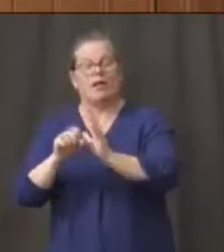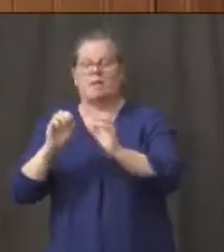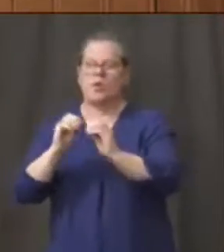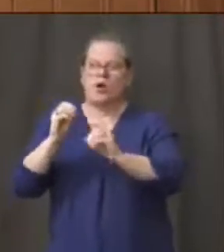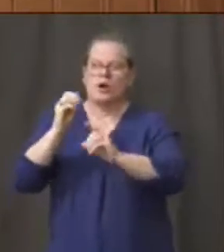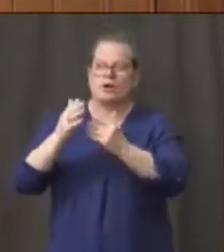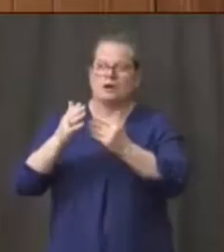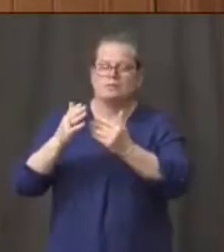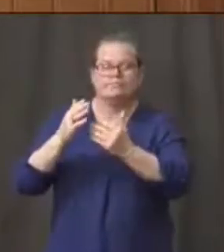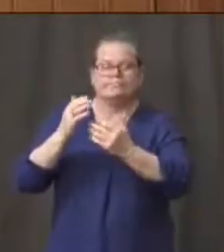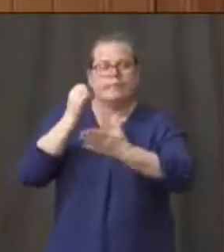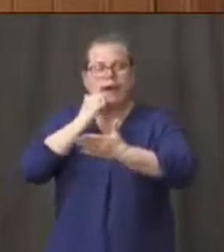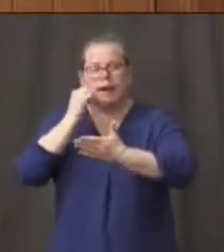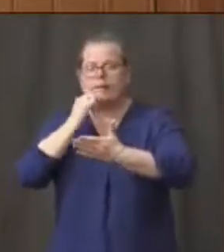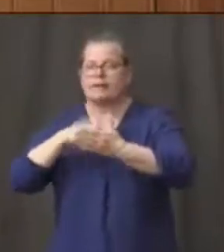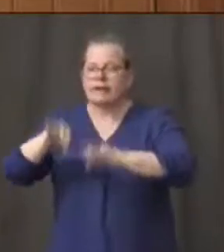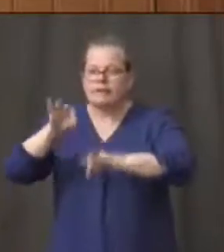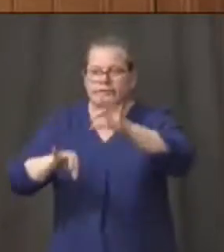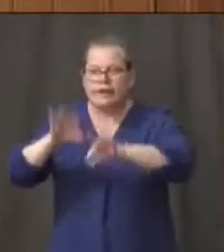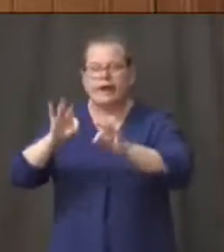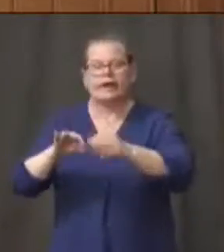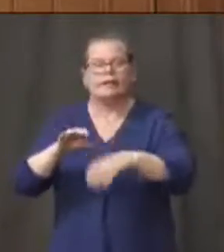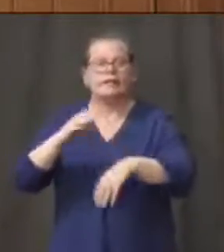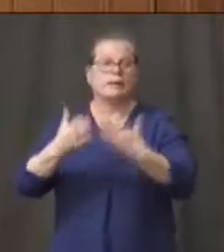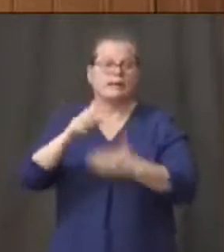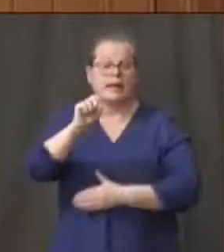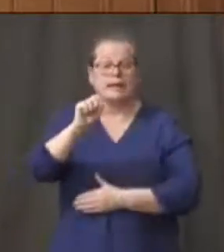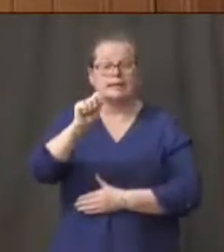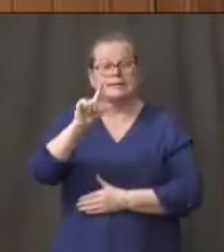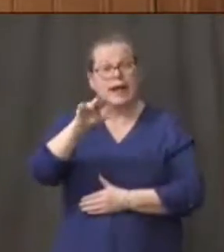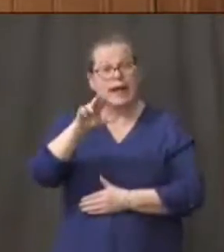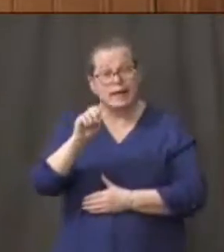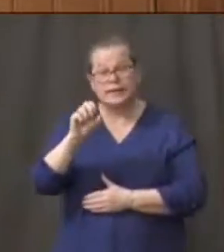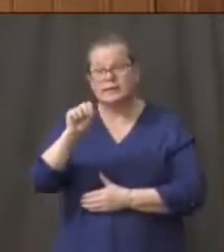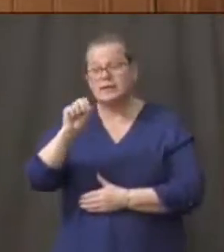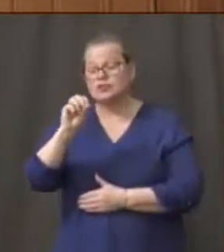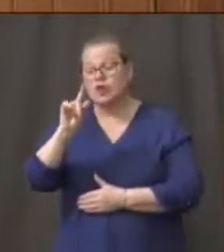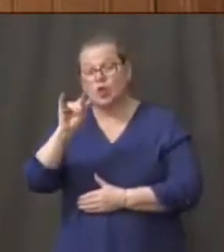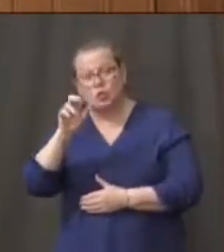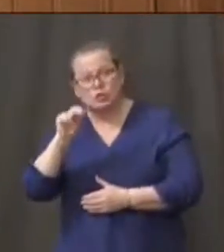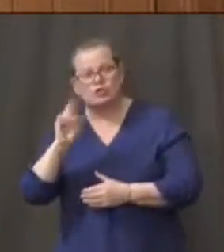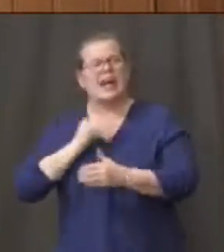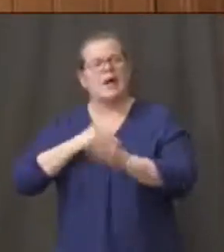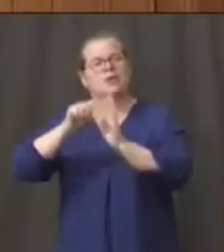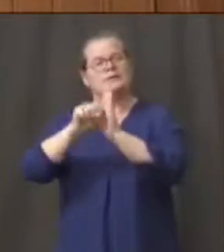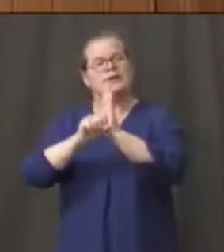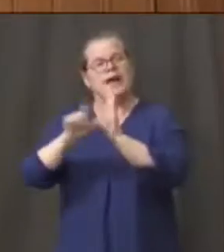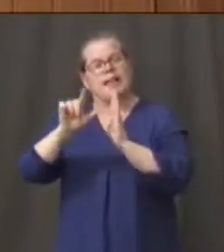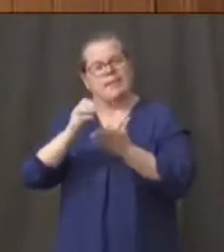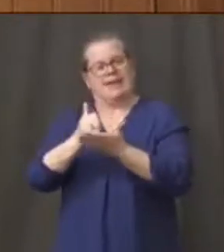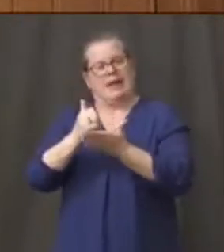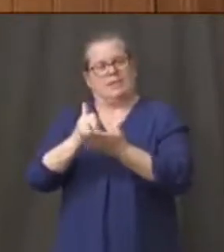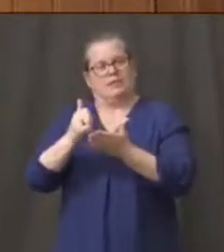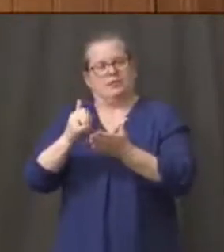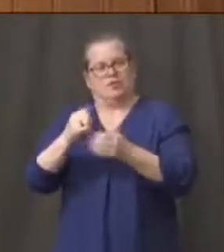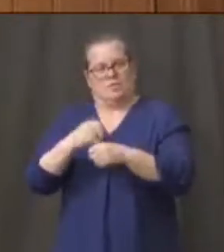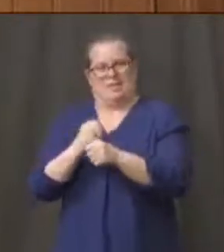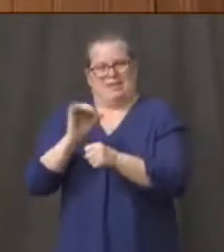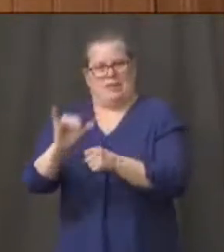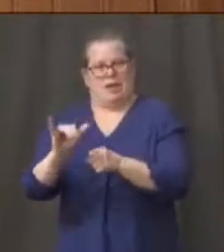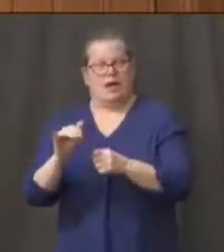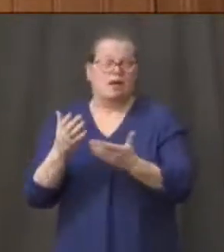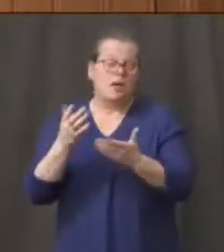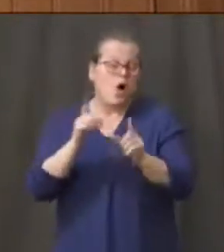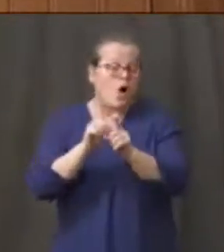solution. Our state lab is actually helping to produce some of those kits. And then another ray of hope on increasing the testing going